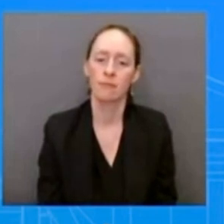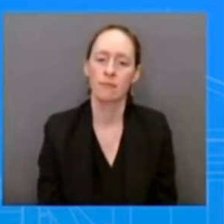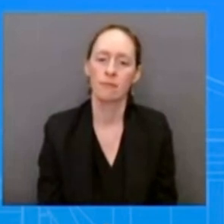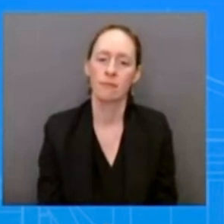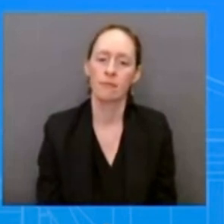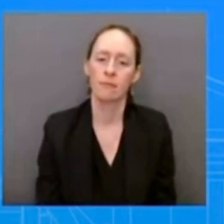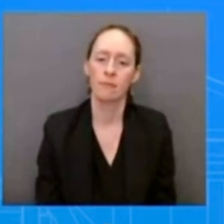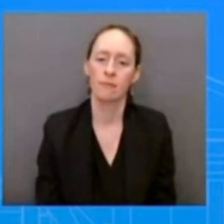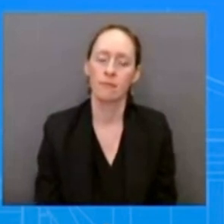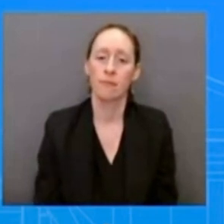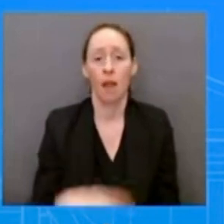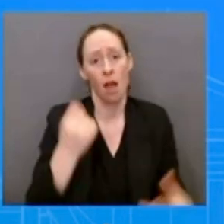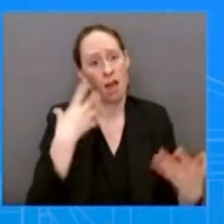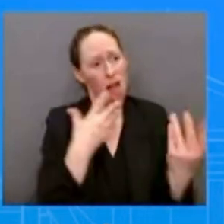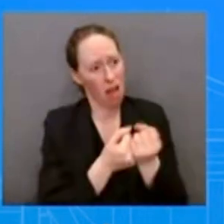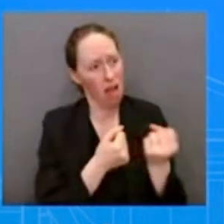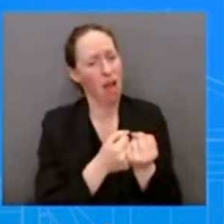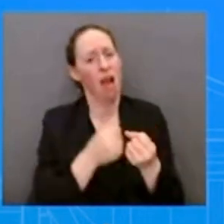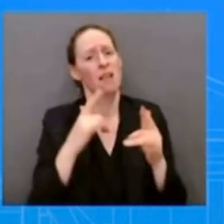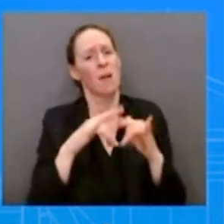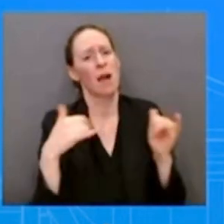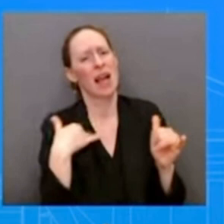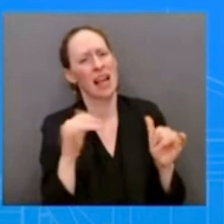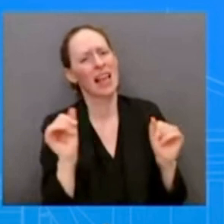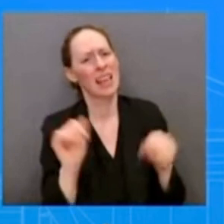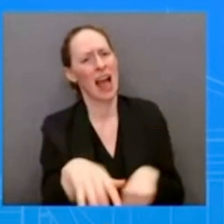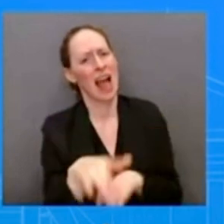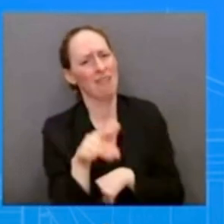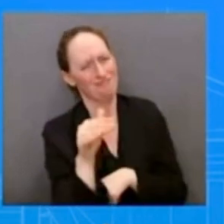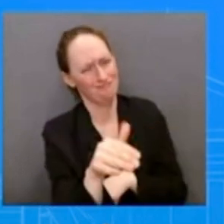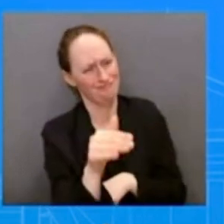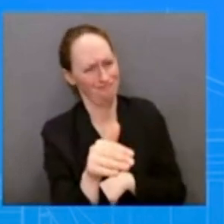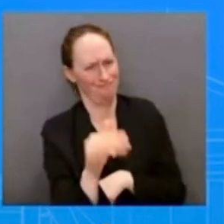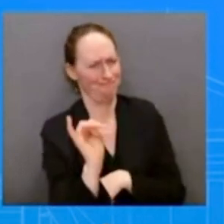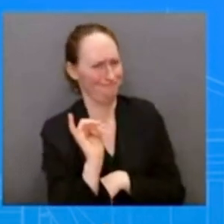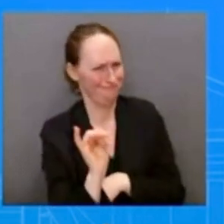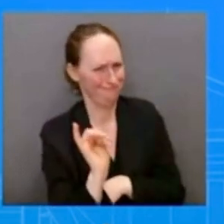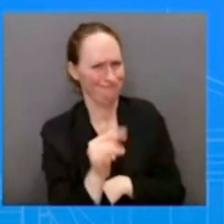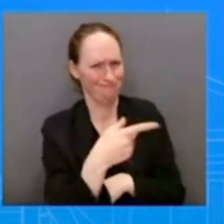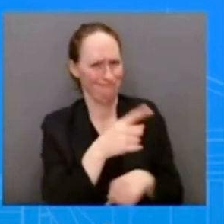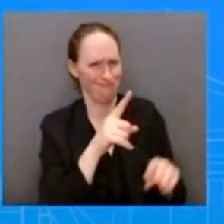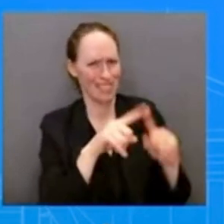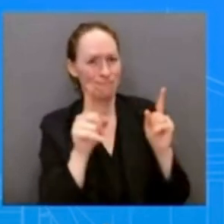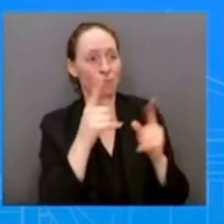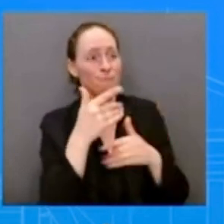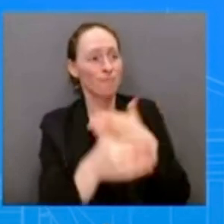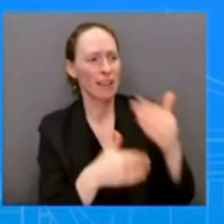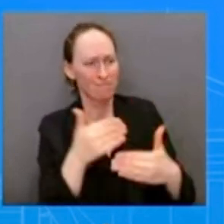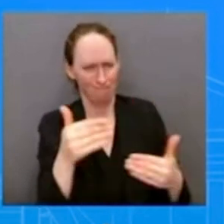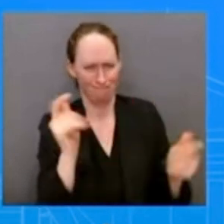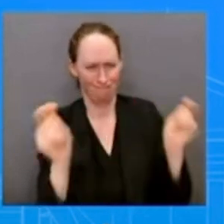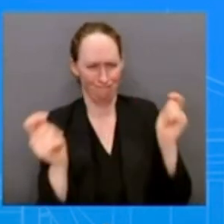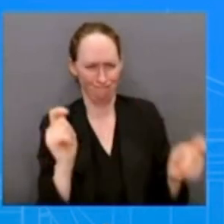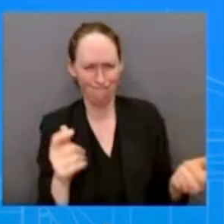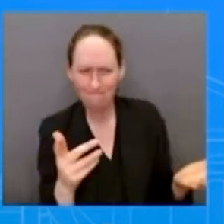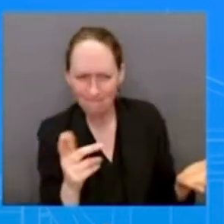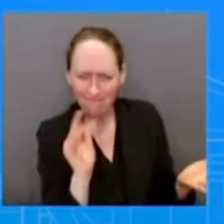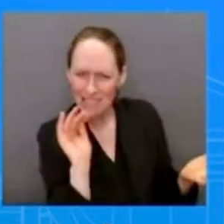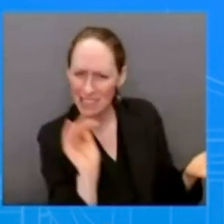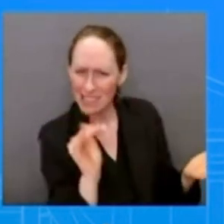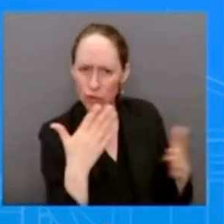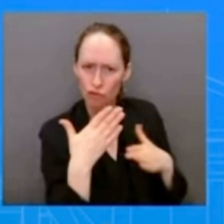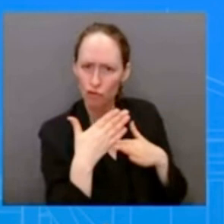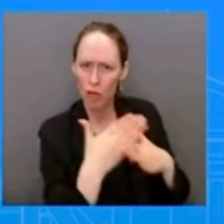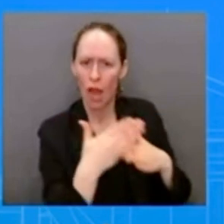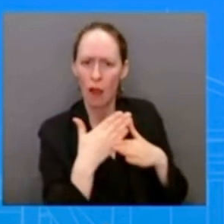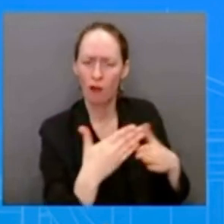these proposed judicial reforms and he has said and he said it again over the weekend that we that we urge Israeli leaders